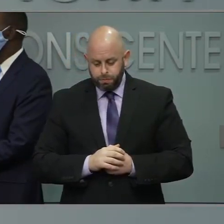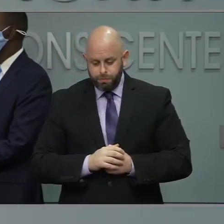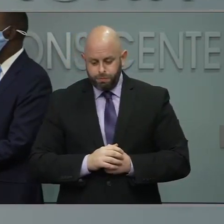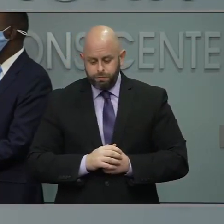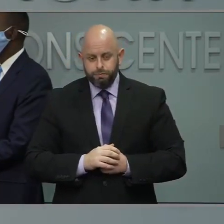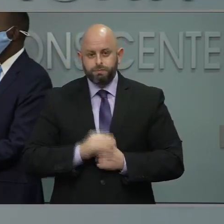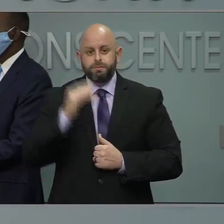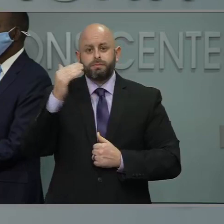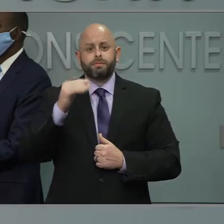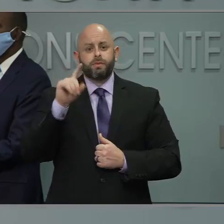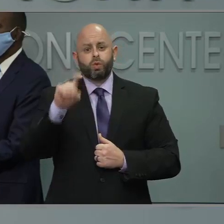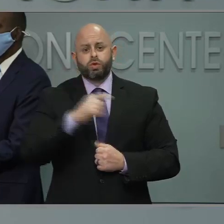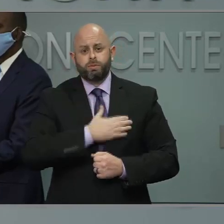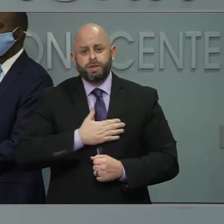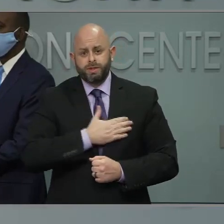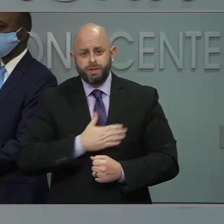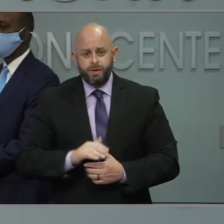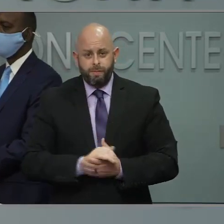Next question, please.